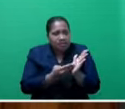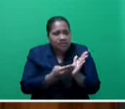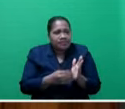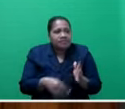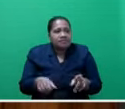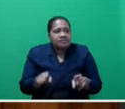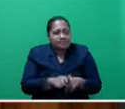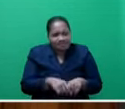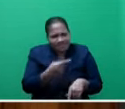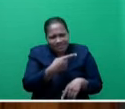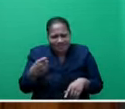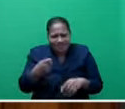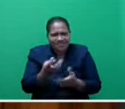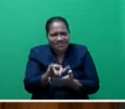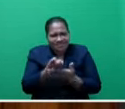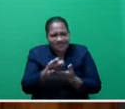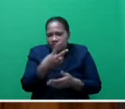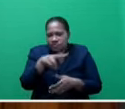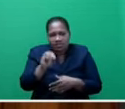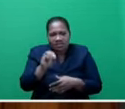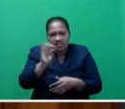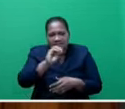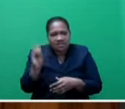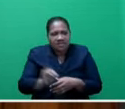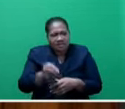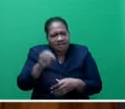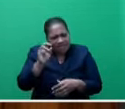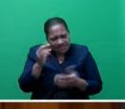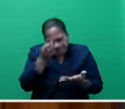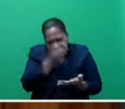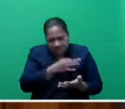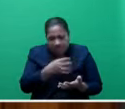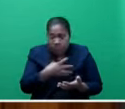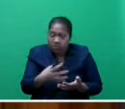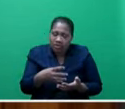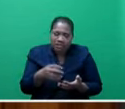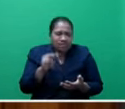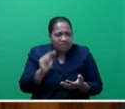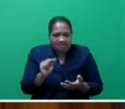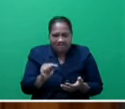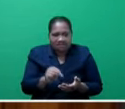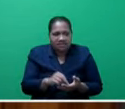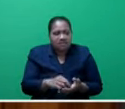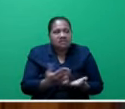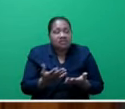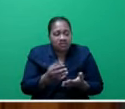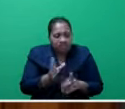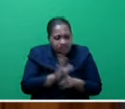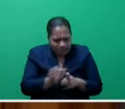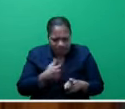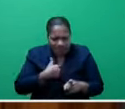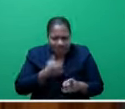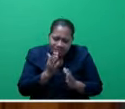by as much as 20%, I believe more wastage needs to be eliminated. For instance, I would humbly suggest